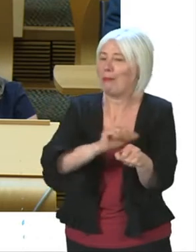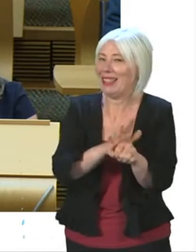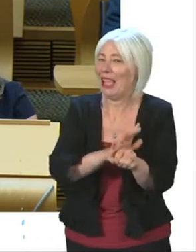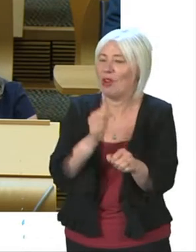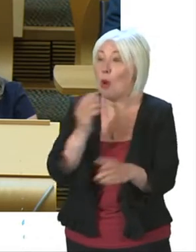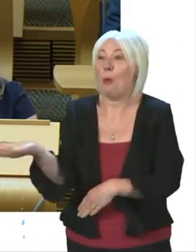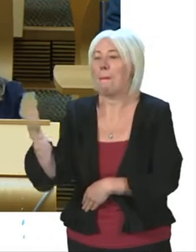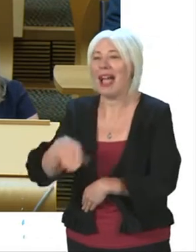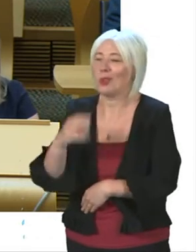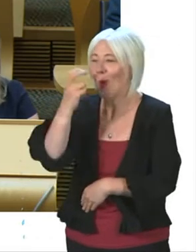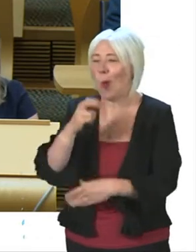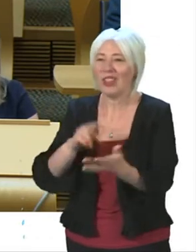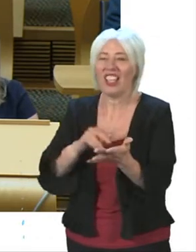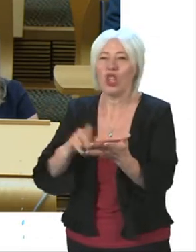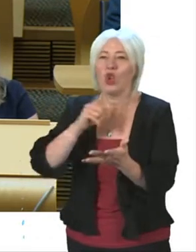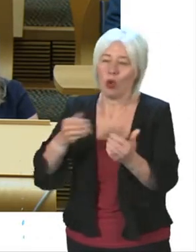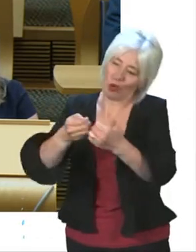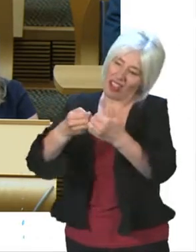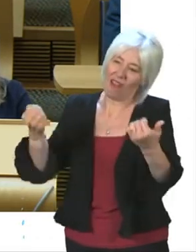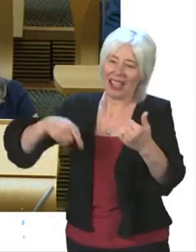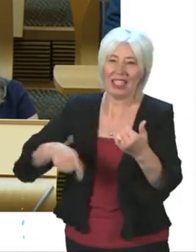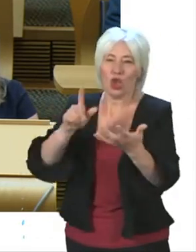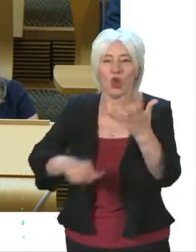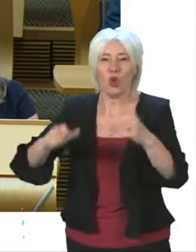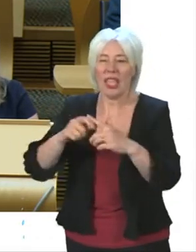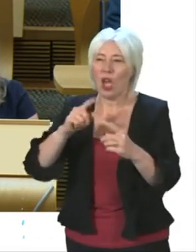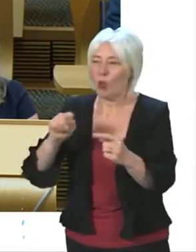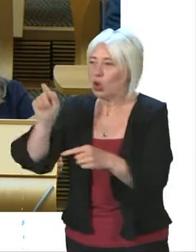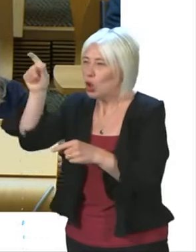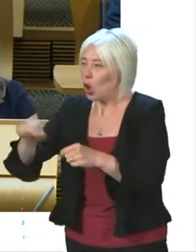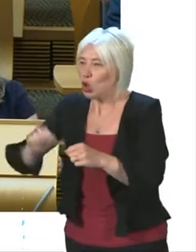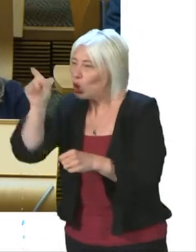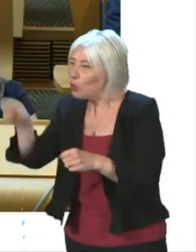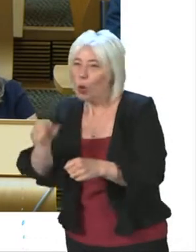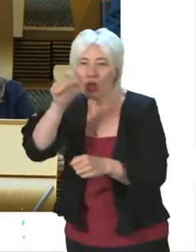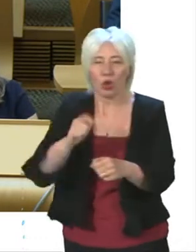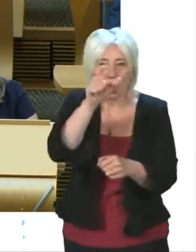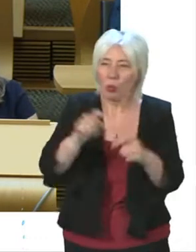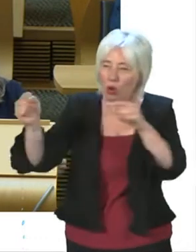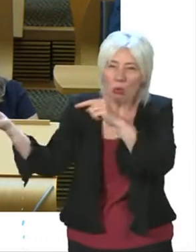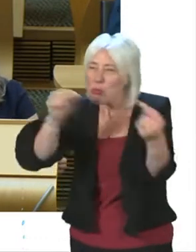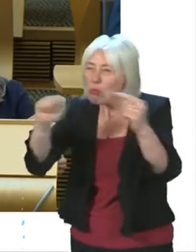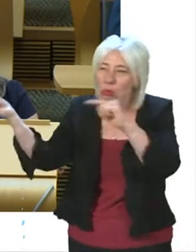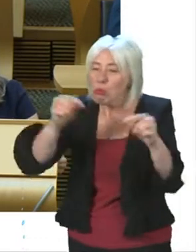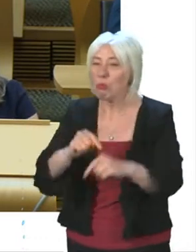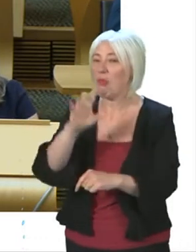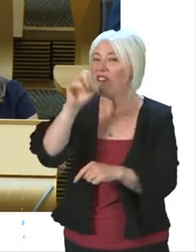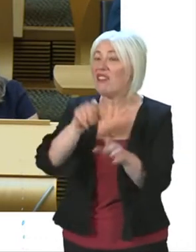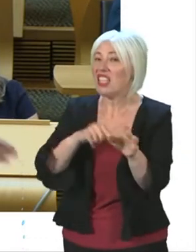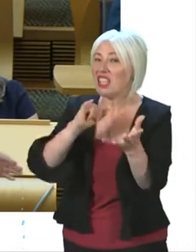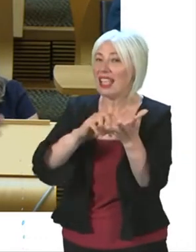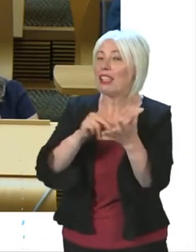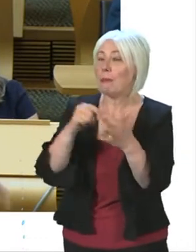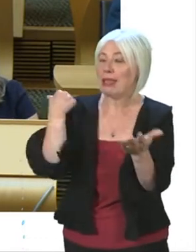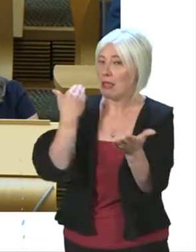Sturgeon who wants to divide our country and pit Scott against Scott. After 15 years of this SNP government and